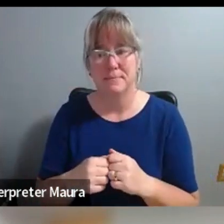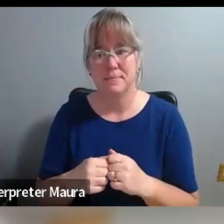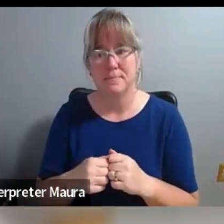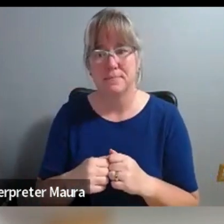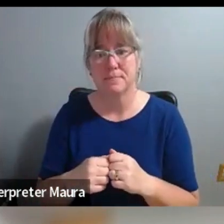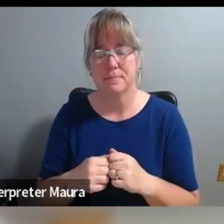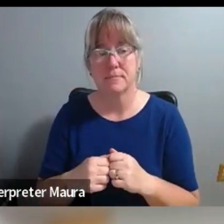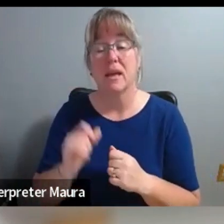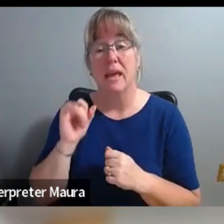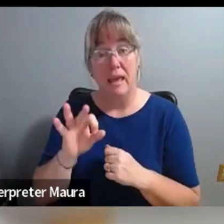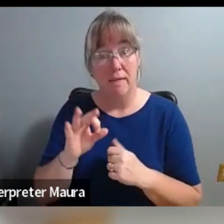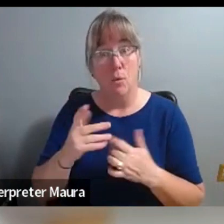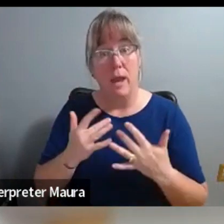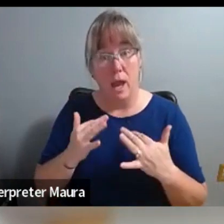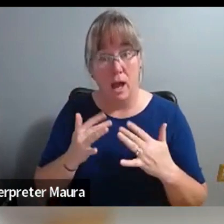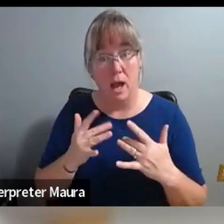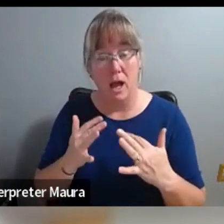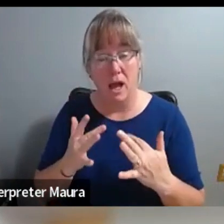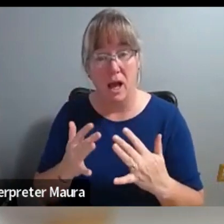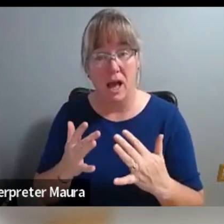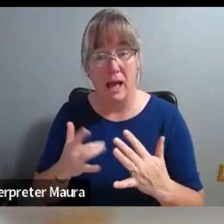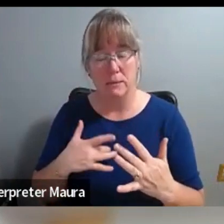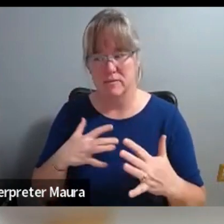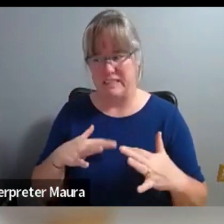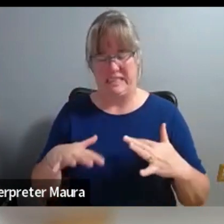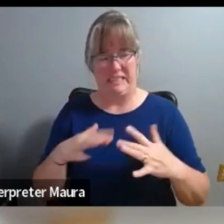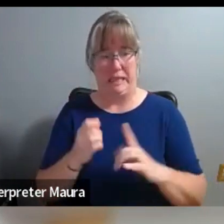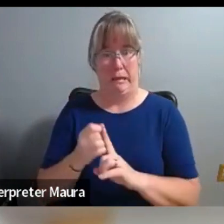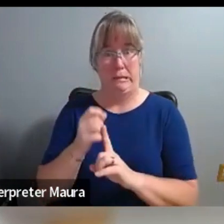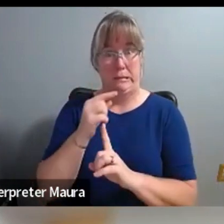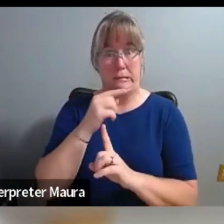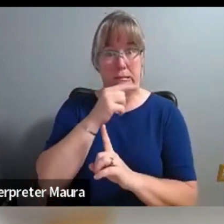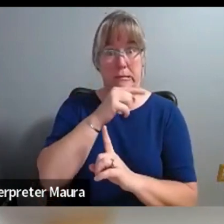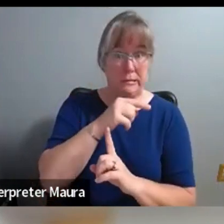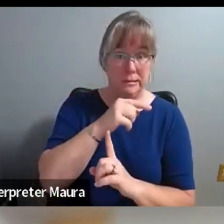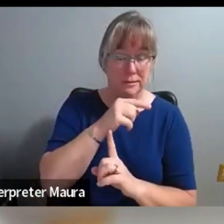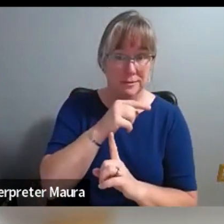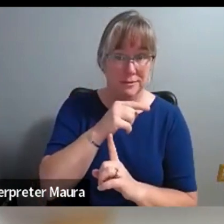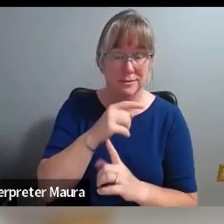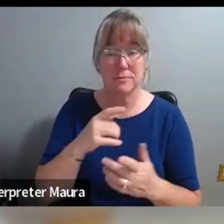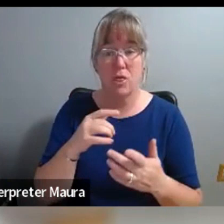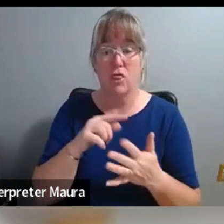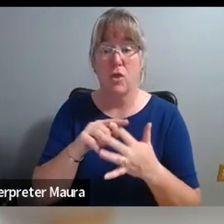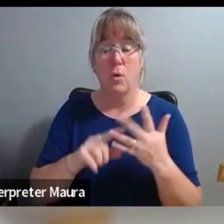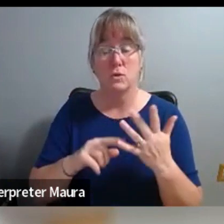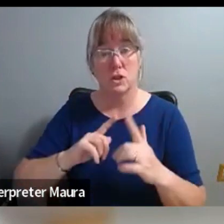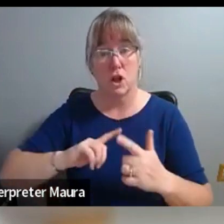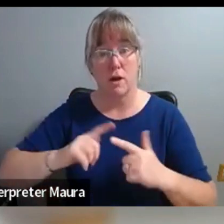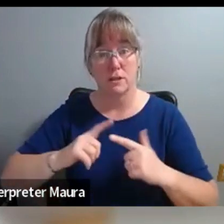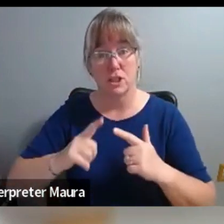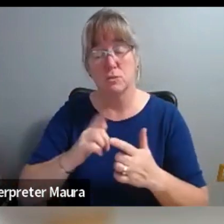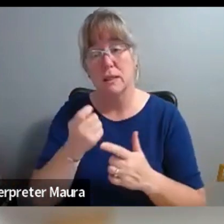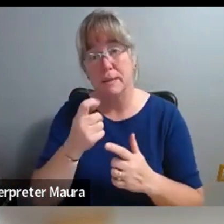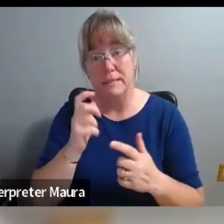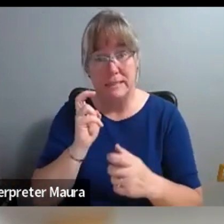sense of that, that's when the conversations became very difficult, but, but also I think the